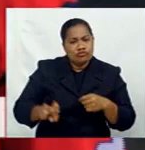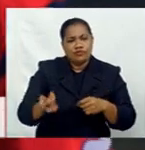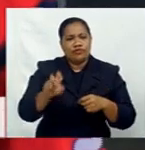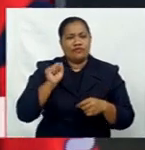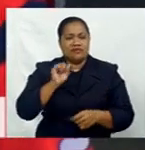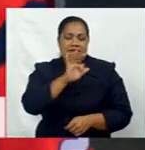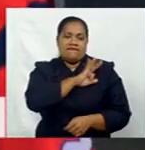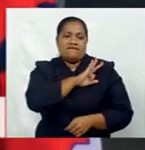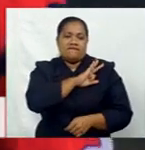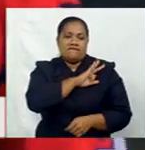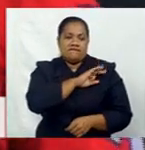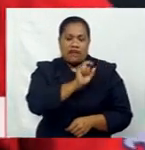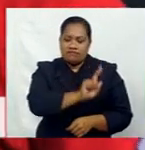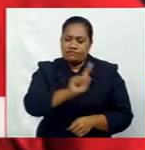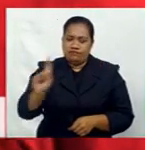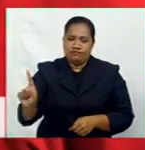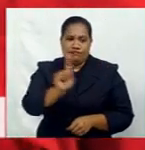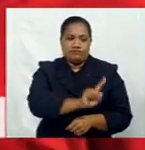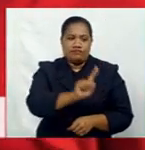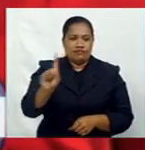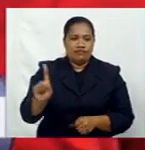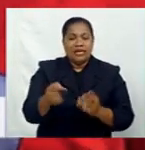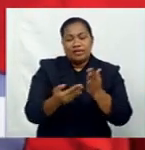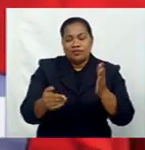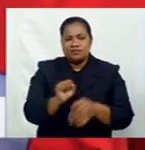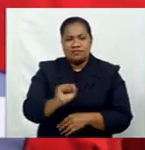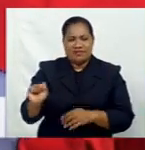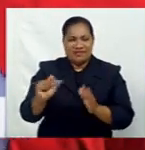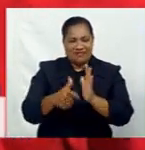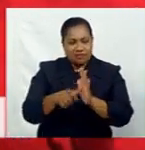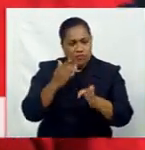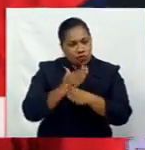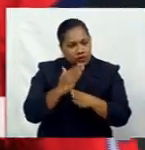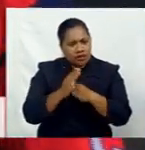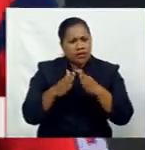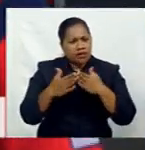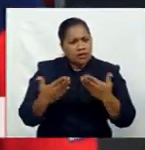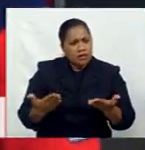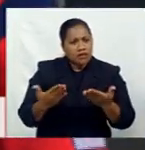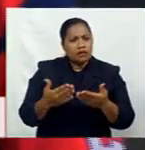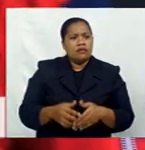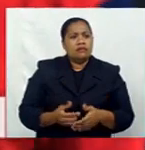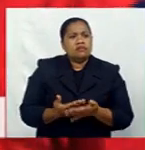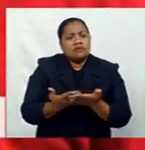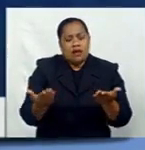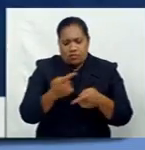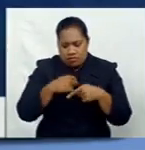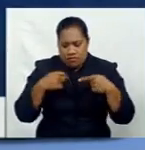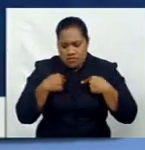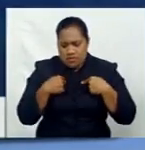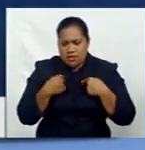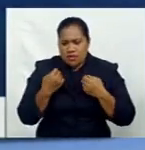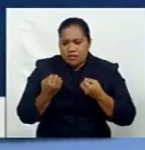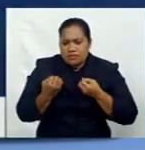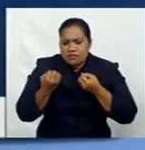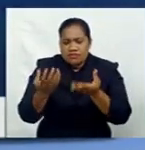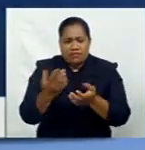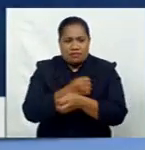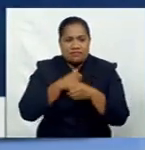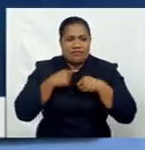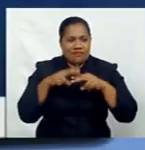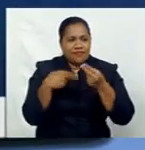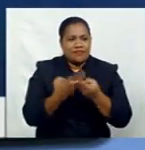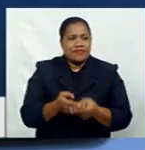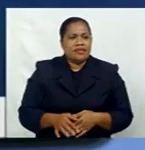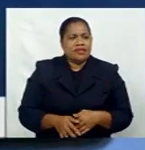and from work during their shift. This is now how we aim for our families. Most of these drivers who are